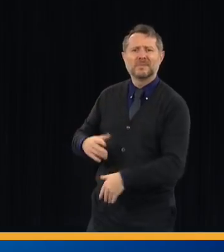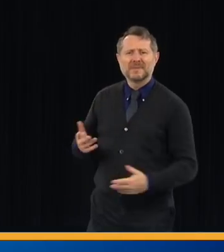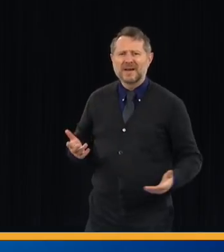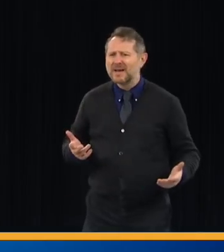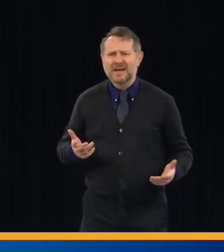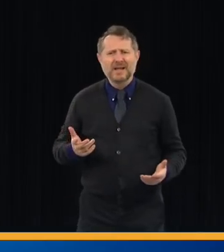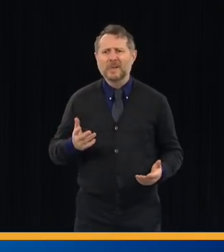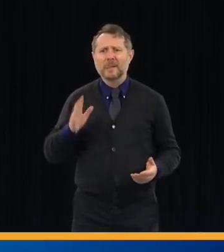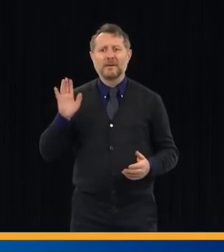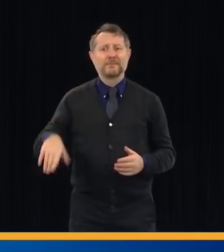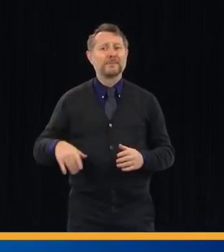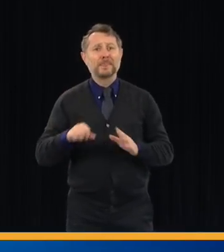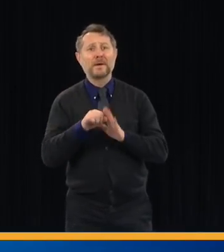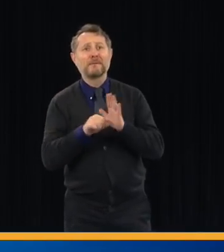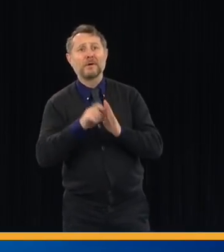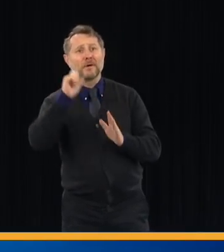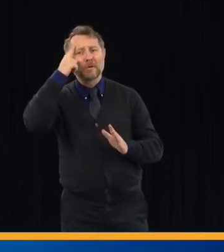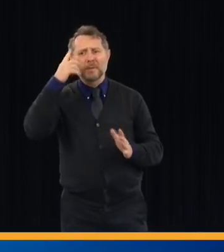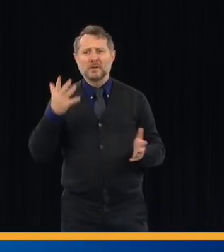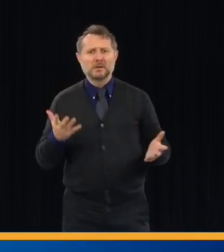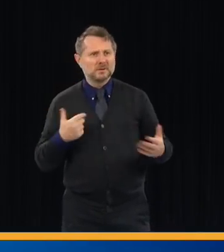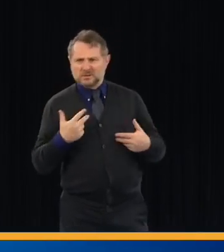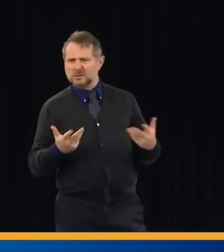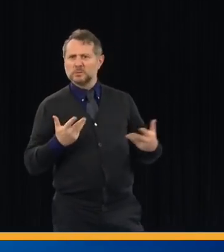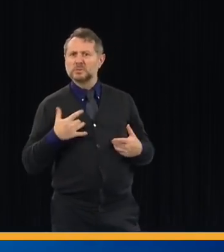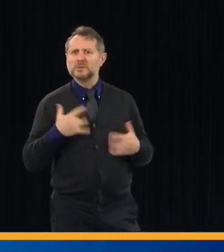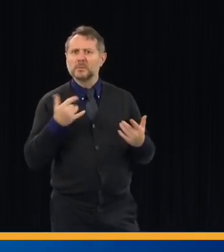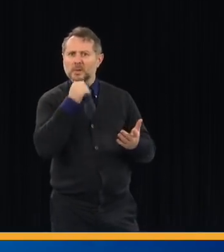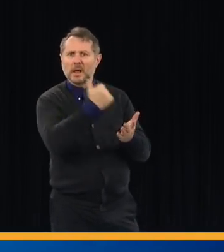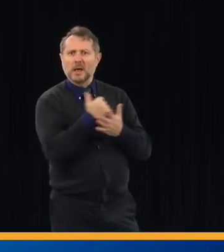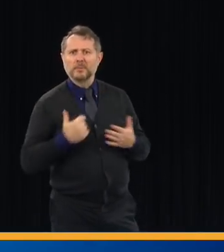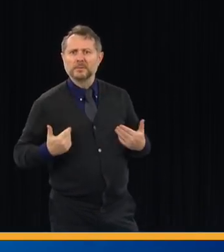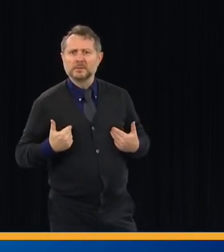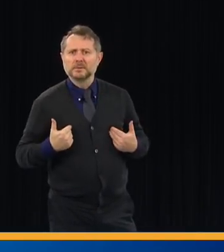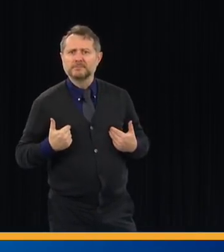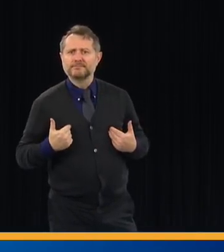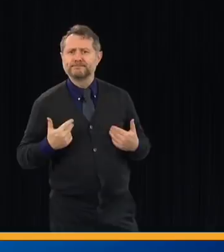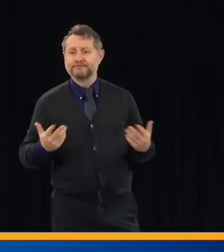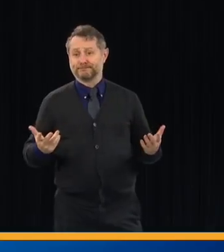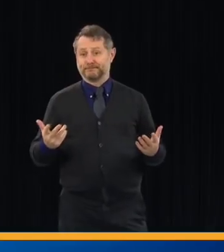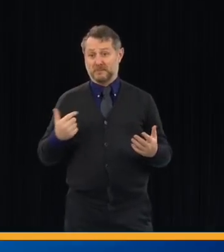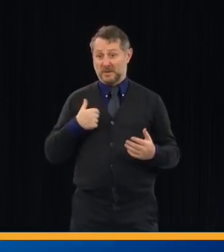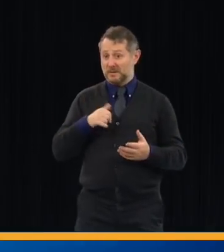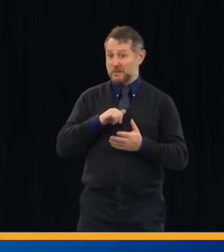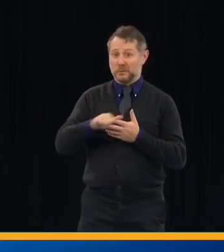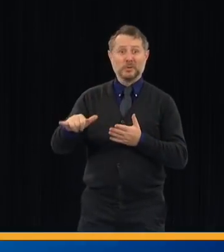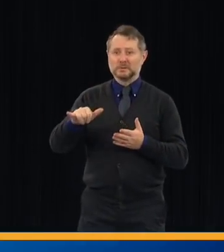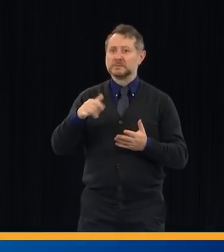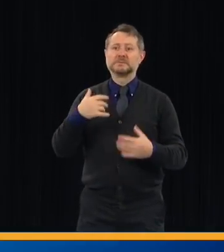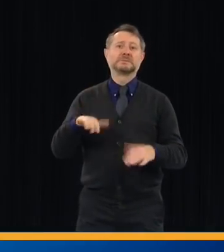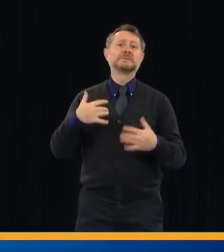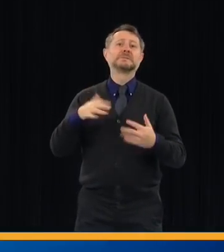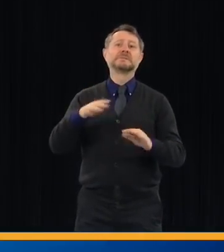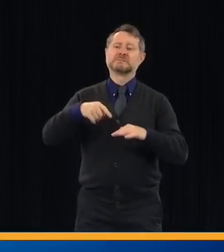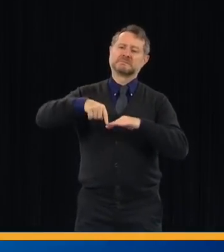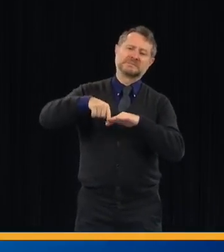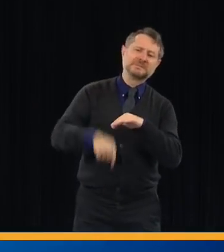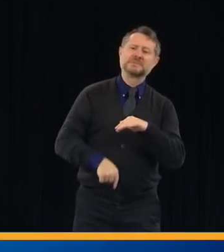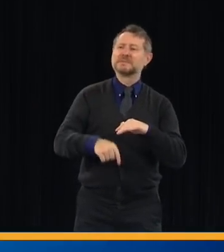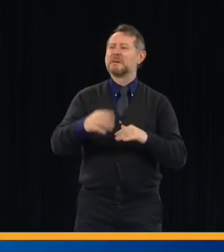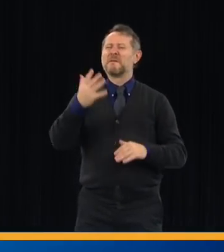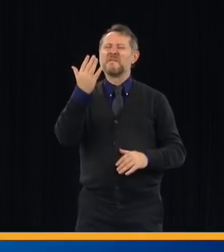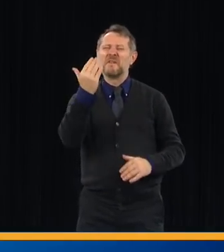you ignore our situation. We have a $10 to $15 billion deficit. We got a budget done.